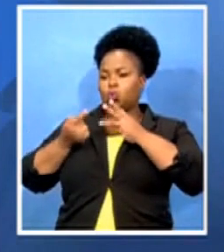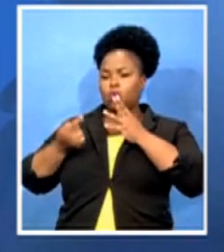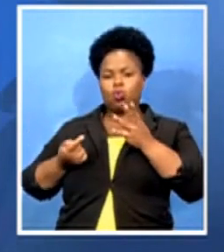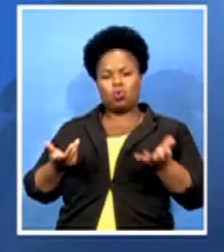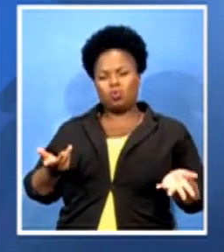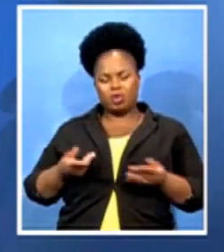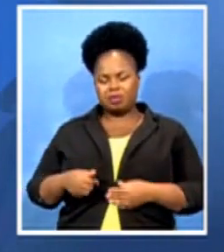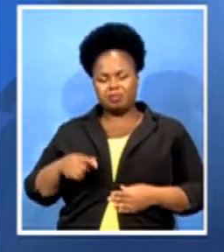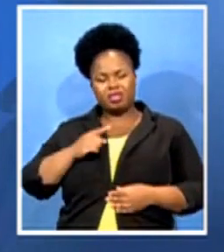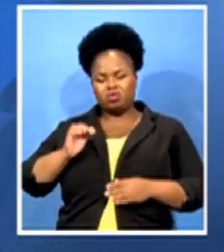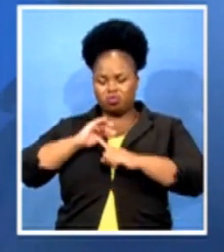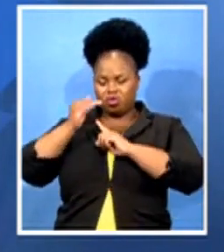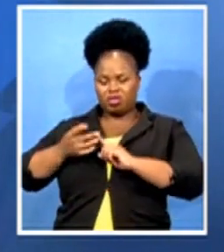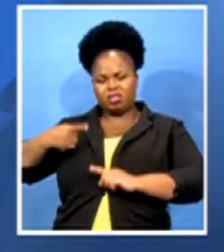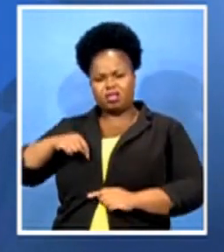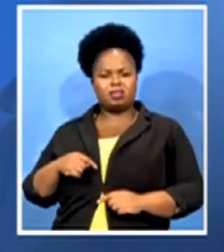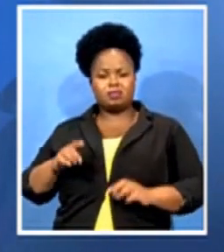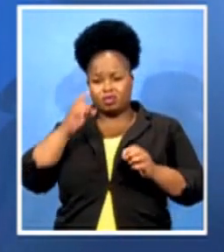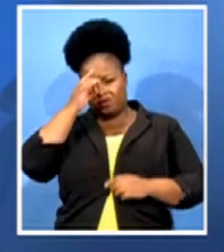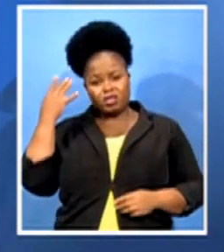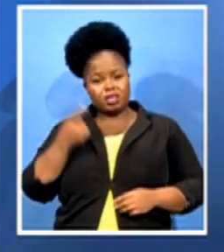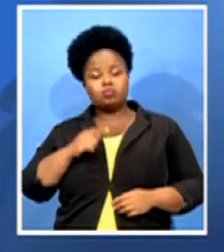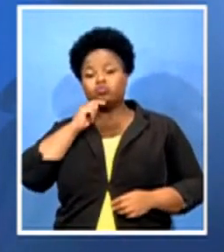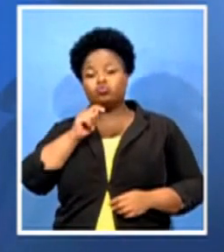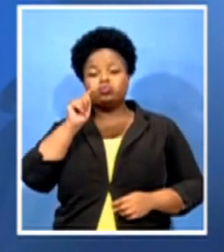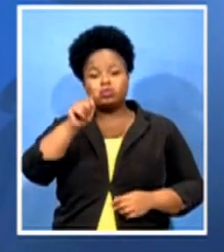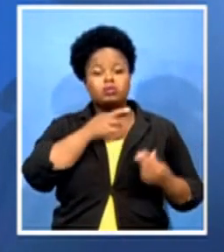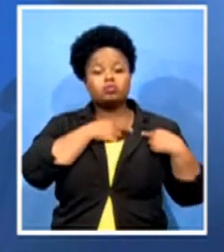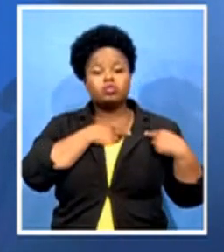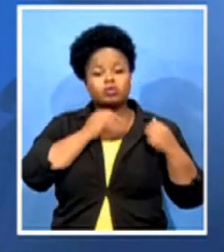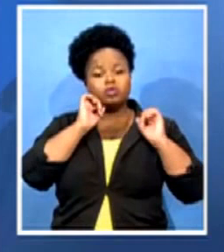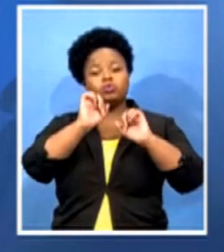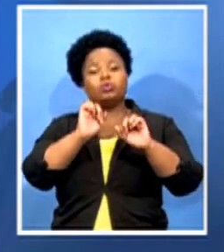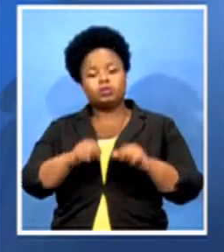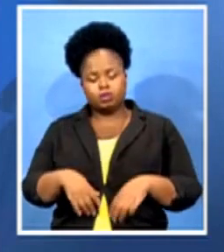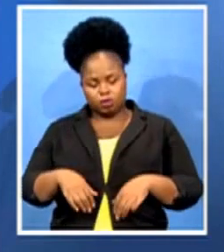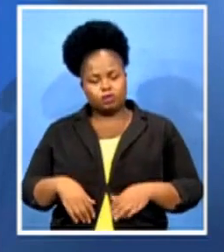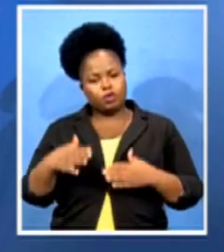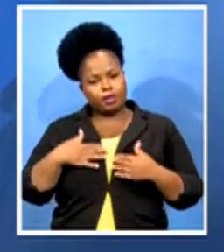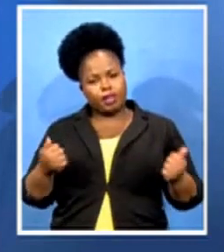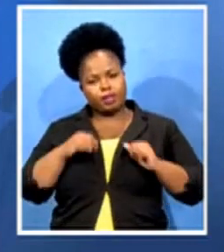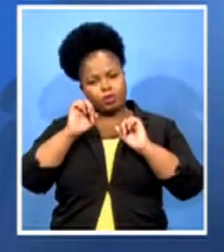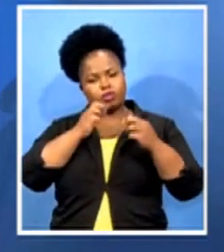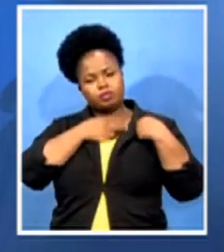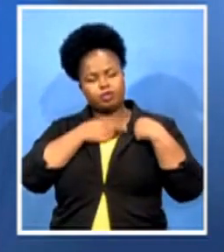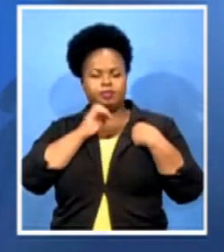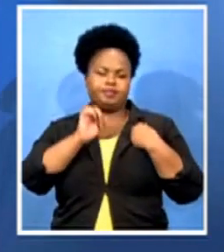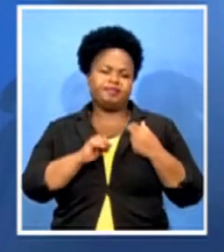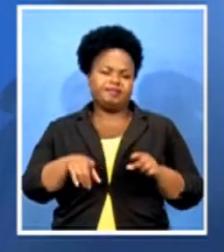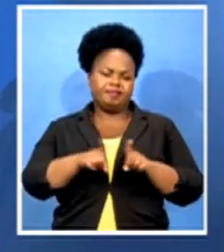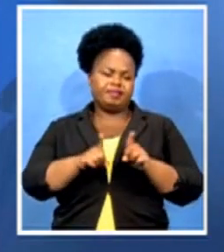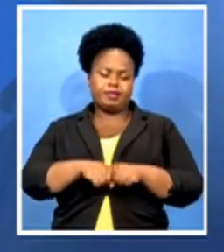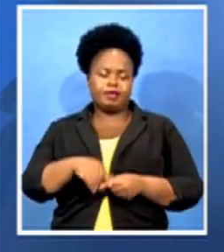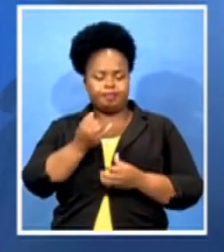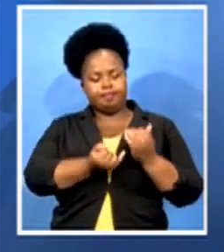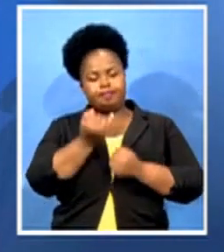forgetting that at the end of the day, our health becomes our responsibility as each and every individual. So that is why, of course, as